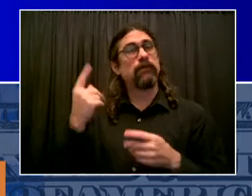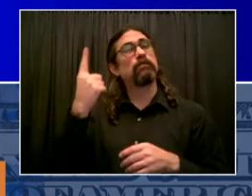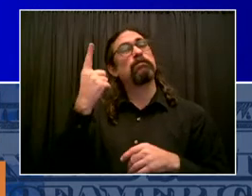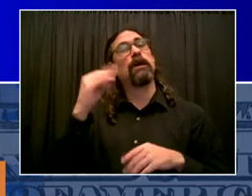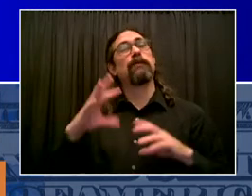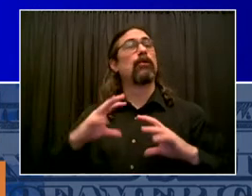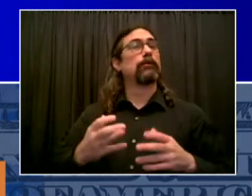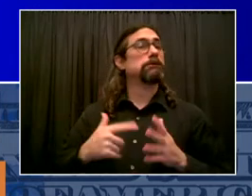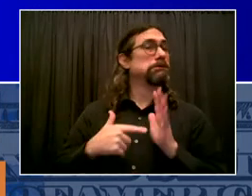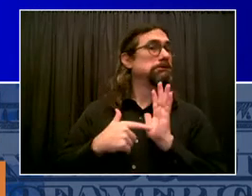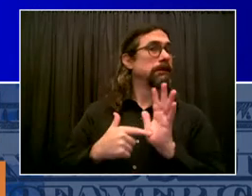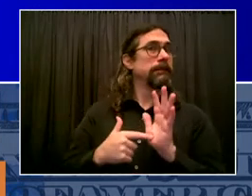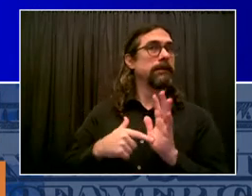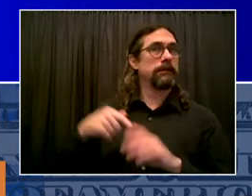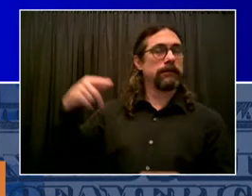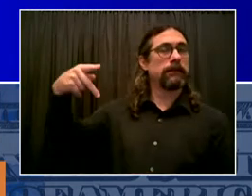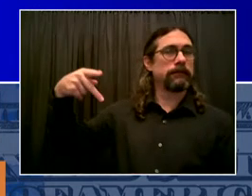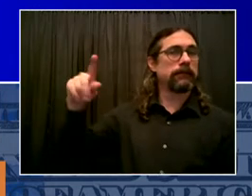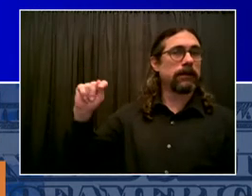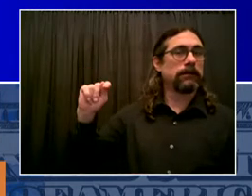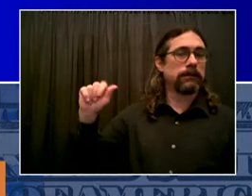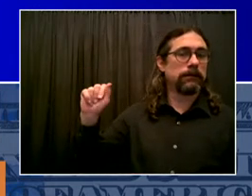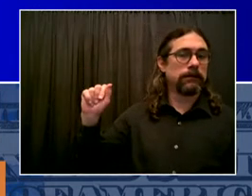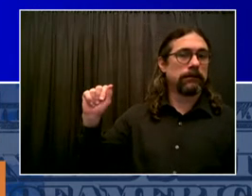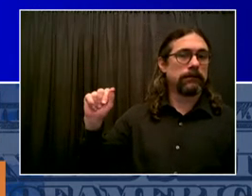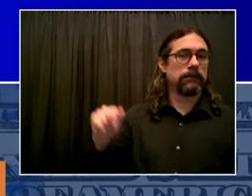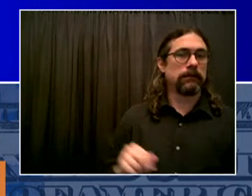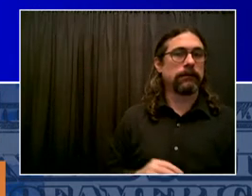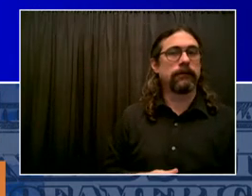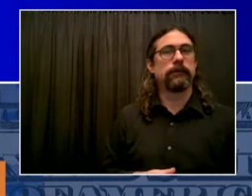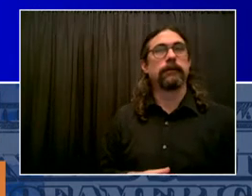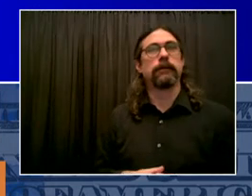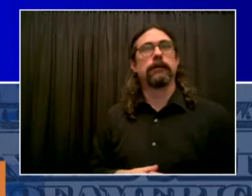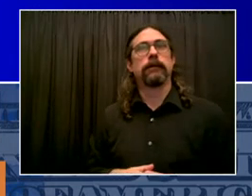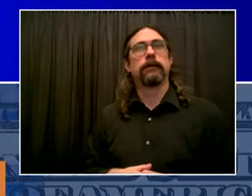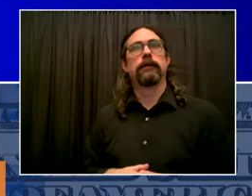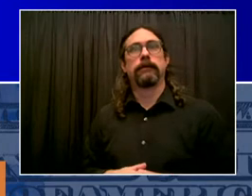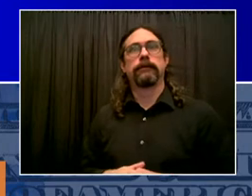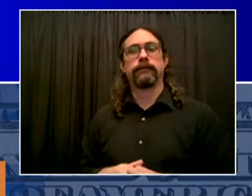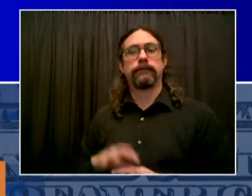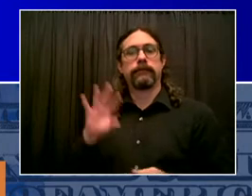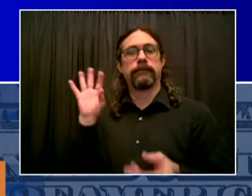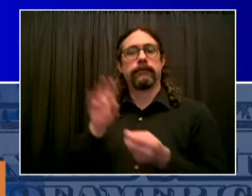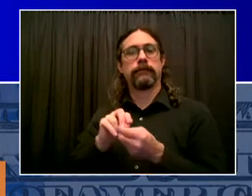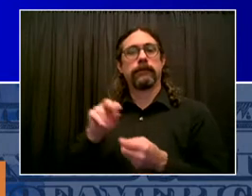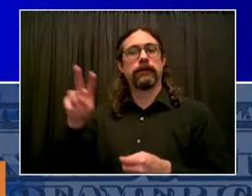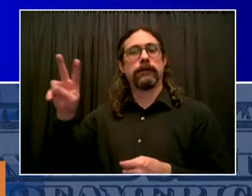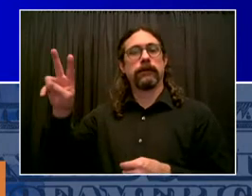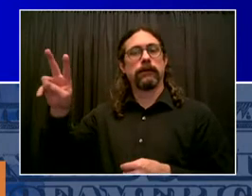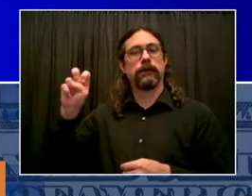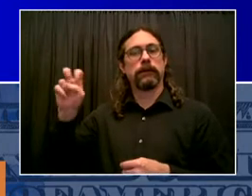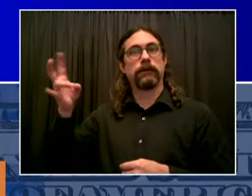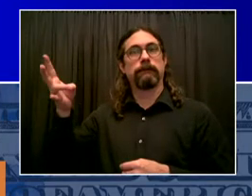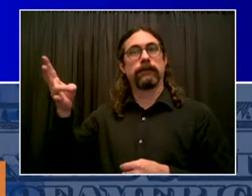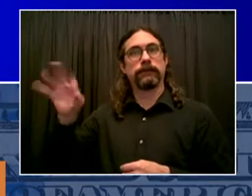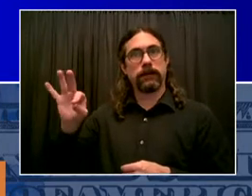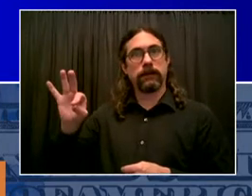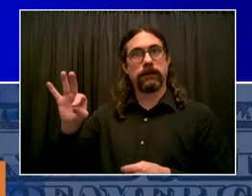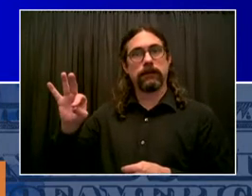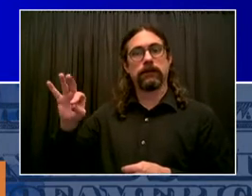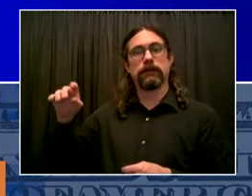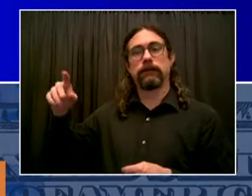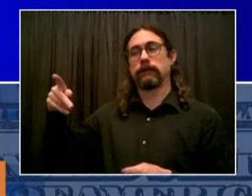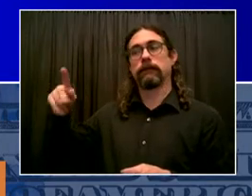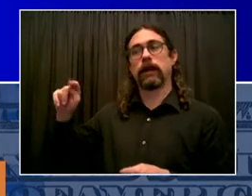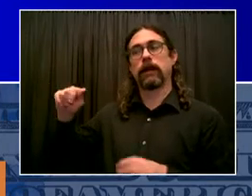have referred over 11,000 students, parents, and community members. PTA is such an important part of the